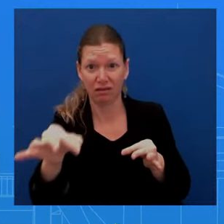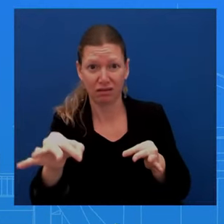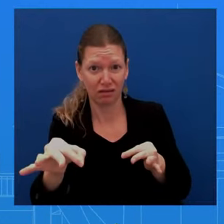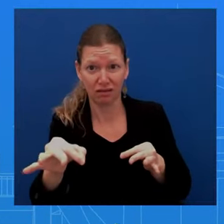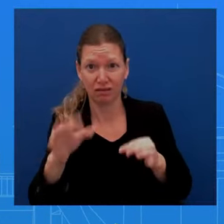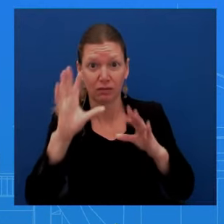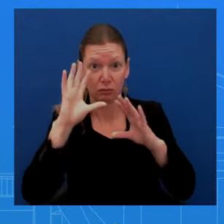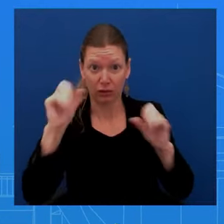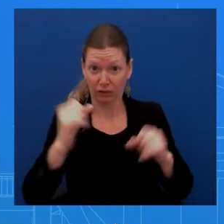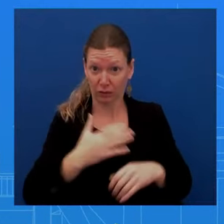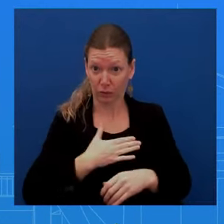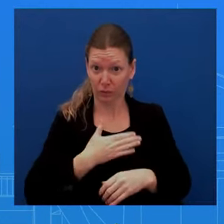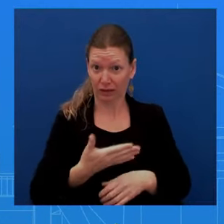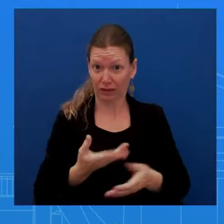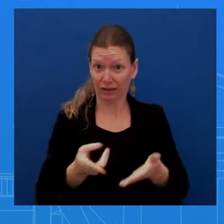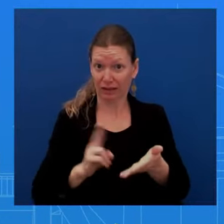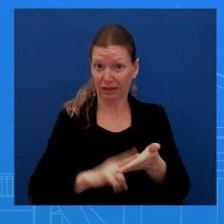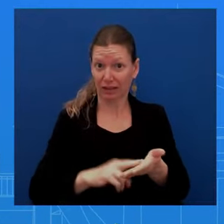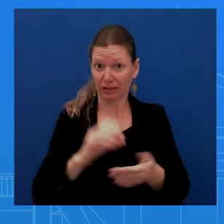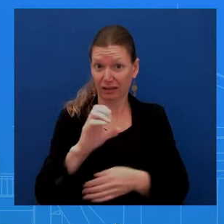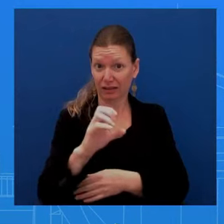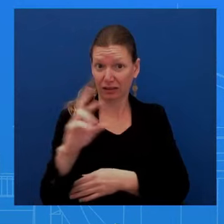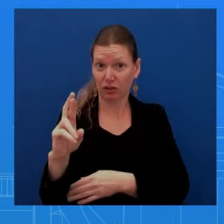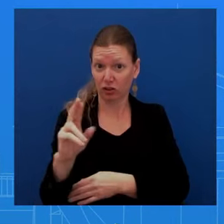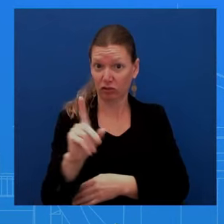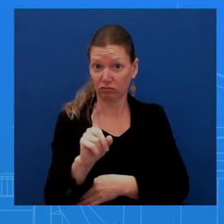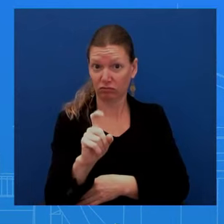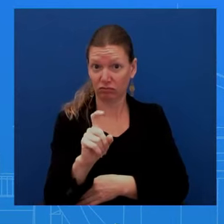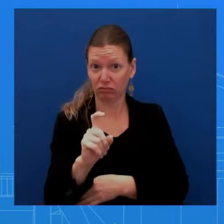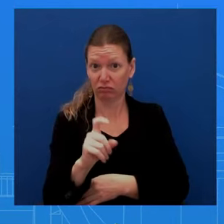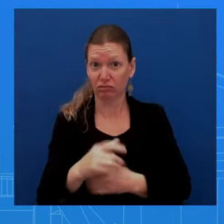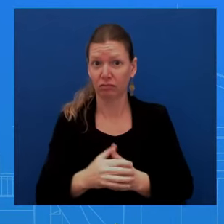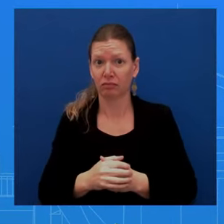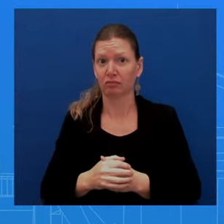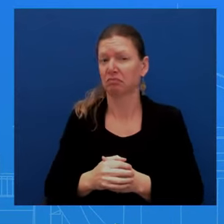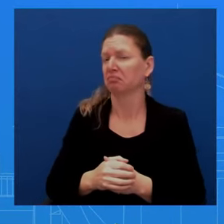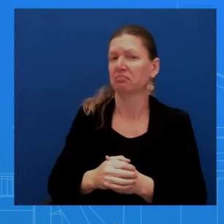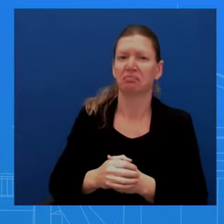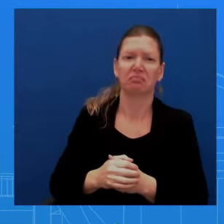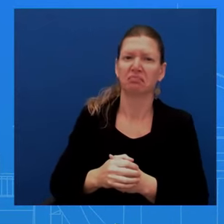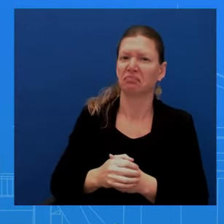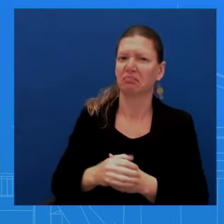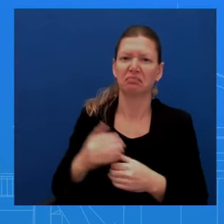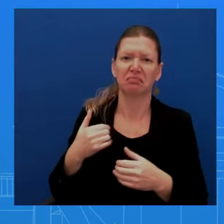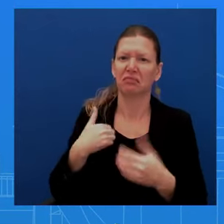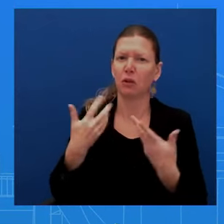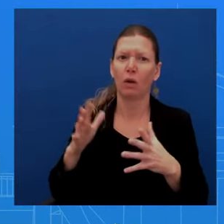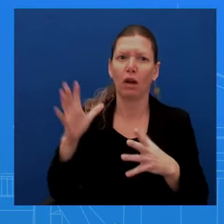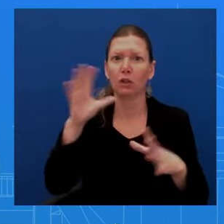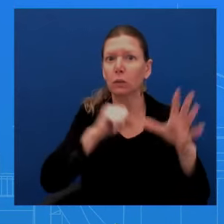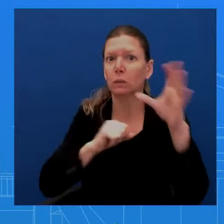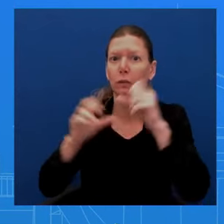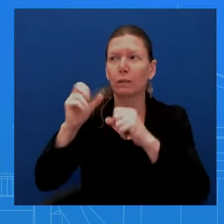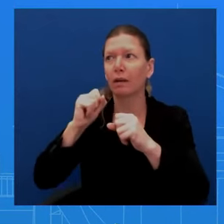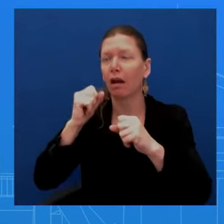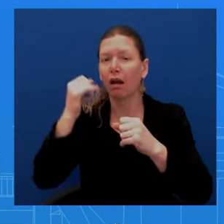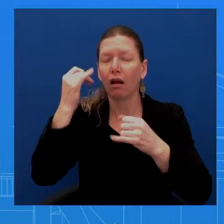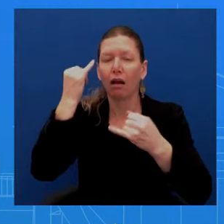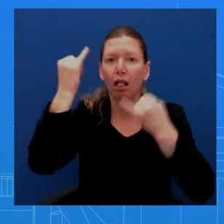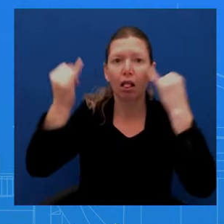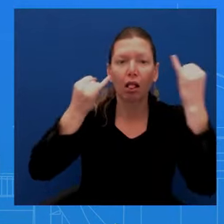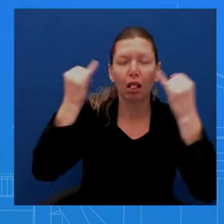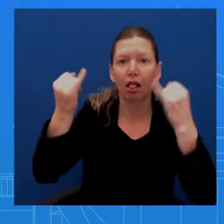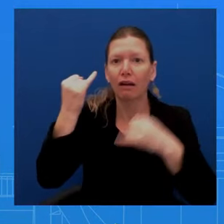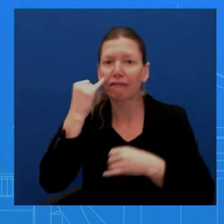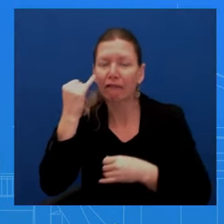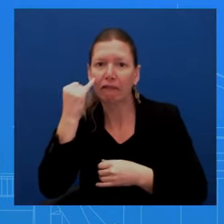conversations happening, obviously. I don't want to get into hypotheticals from here. It is important, uh, to keep the government open. Uh, we're, we've been very clear on that.